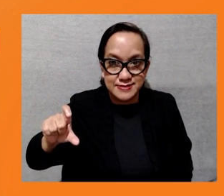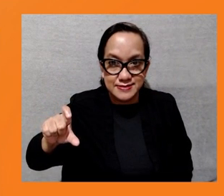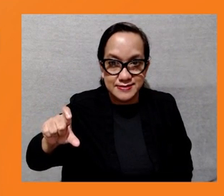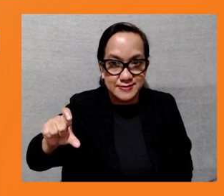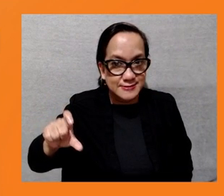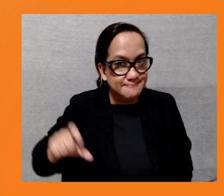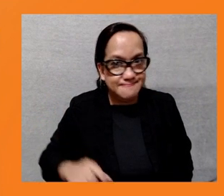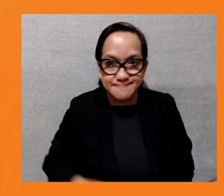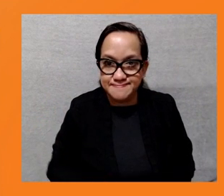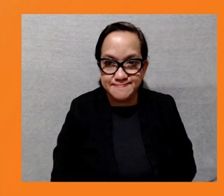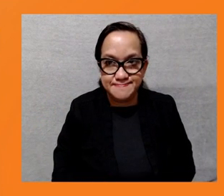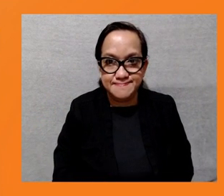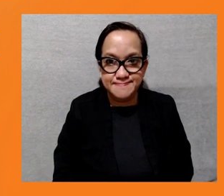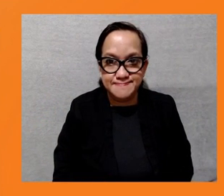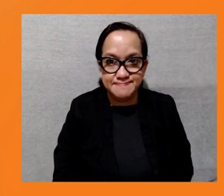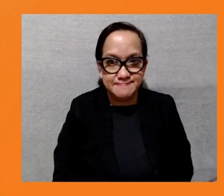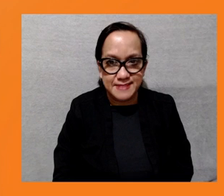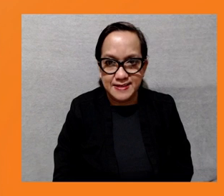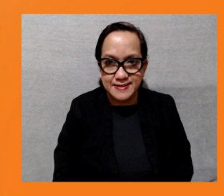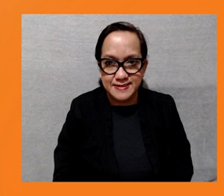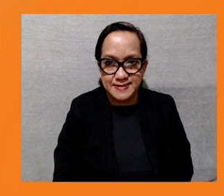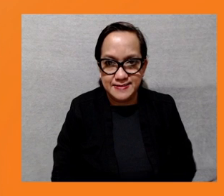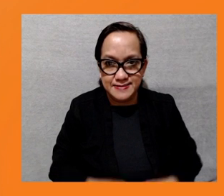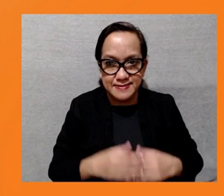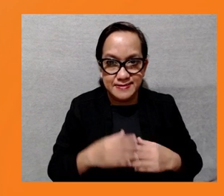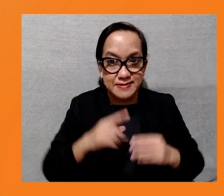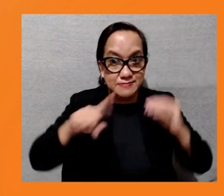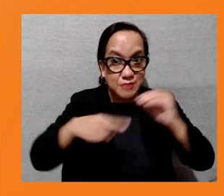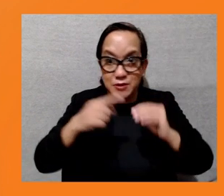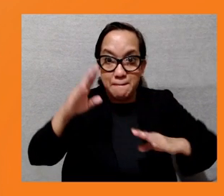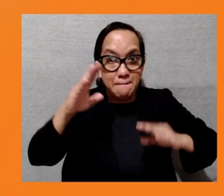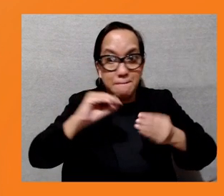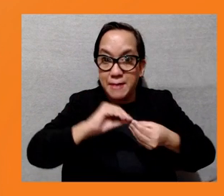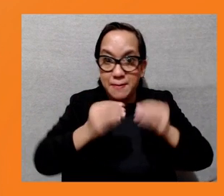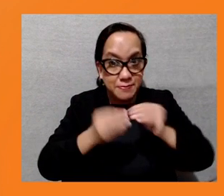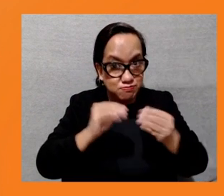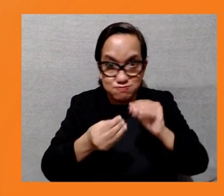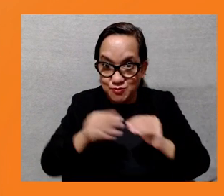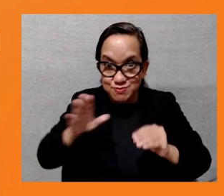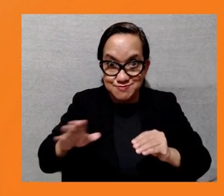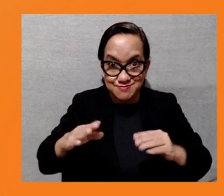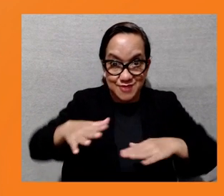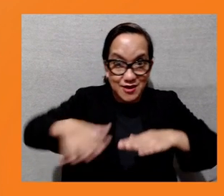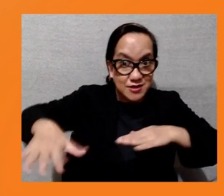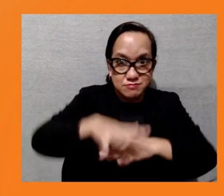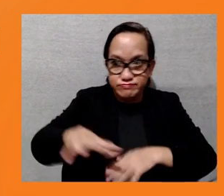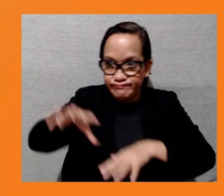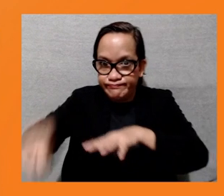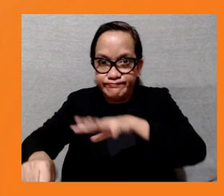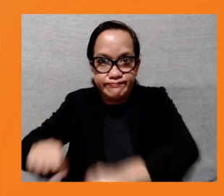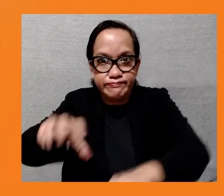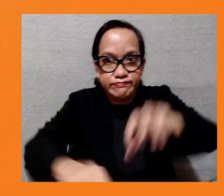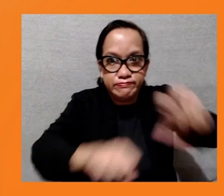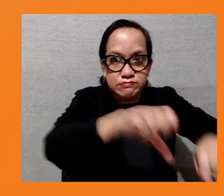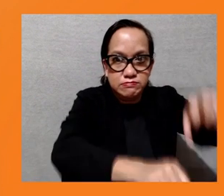land acquisition, resettlement, compensation procedures, asset valuations, timing payments, etc. And